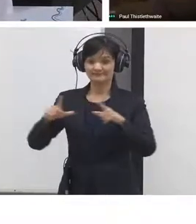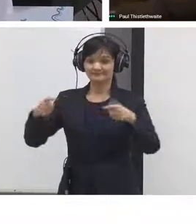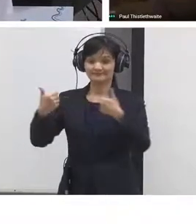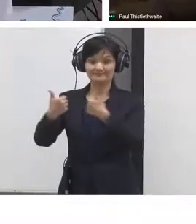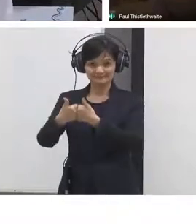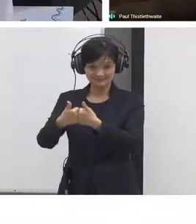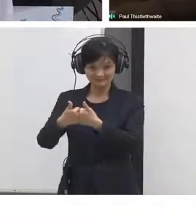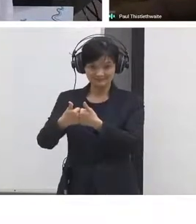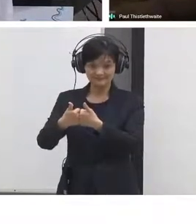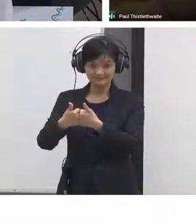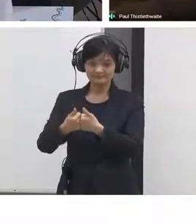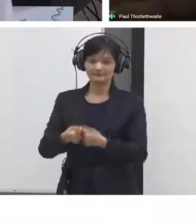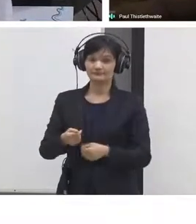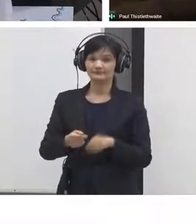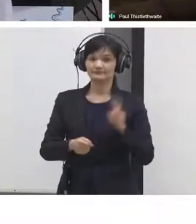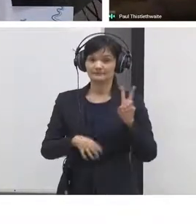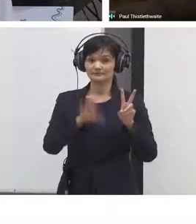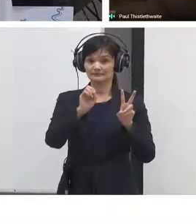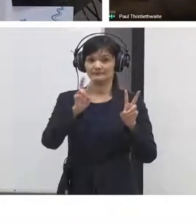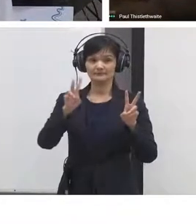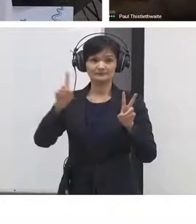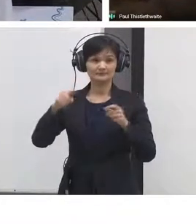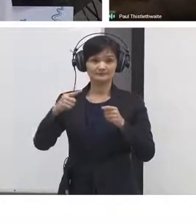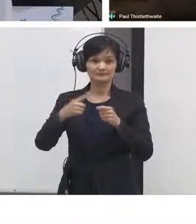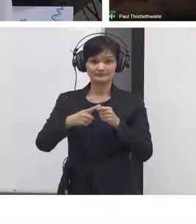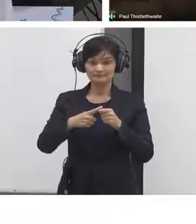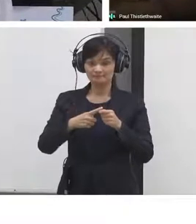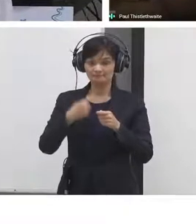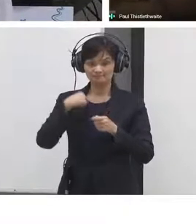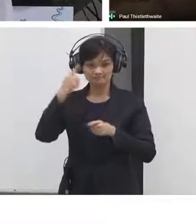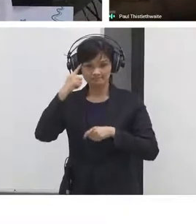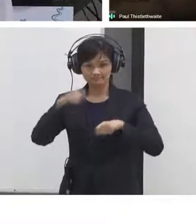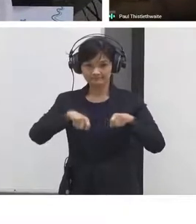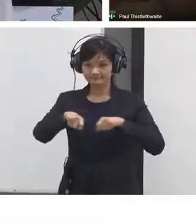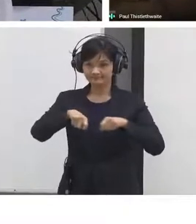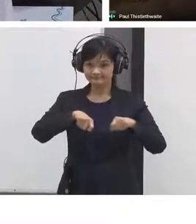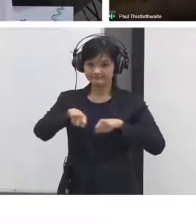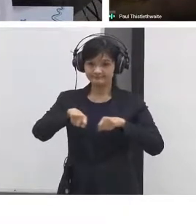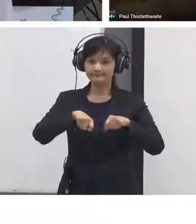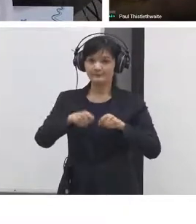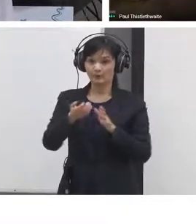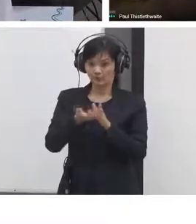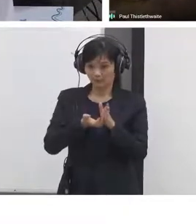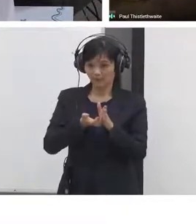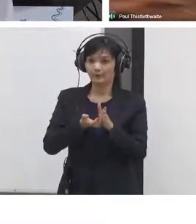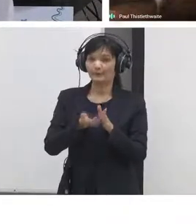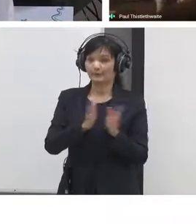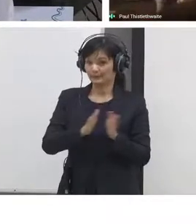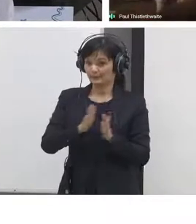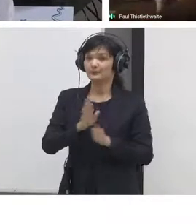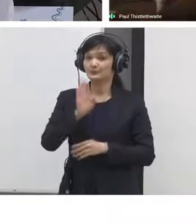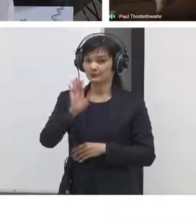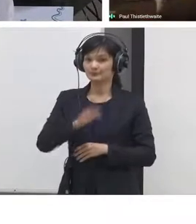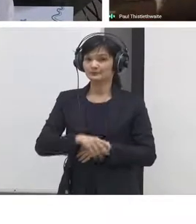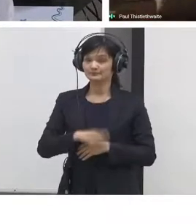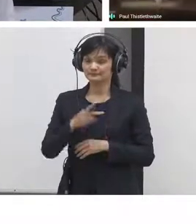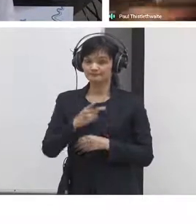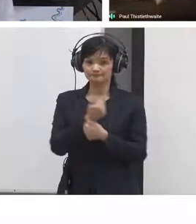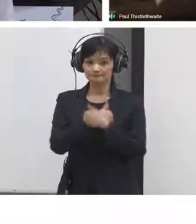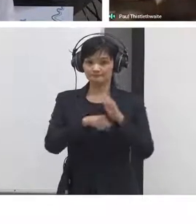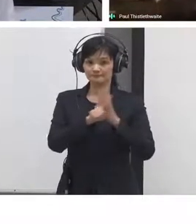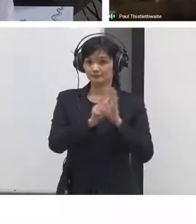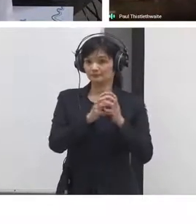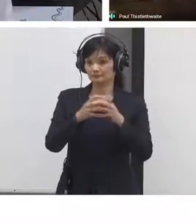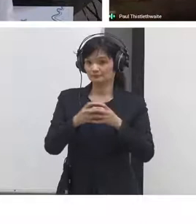moment and instead of that being done centrally we've gathered a representative group as far as we can at the moment it's not